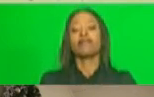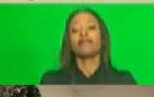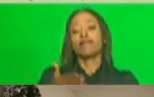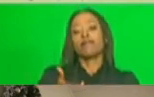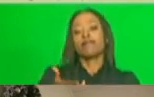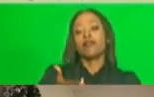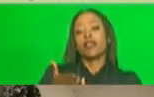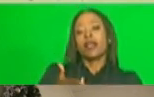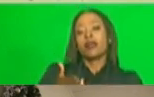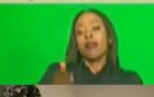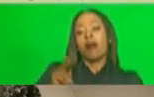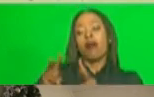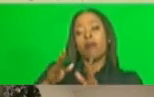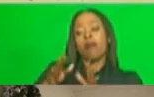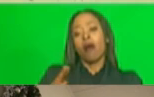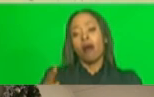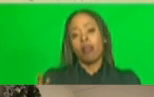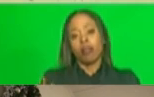inspectors and others.